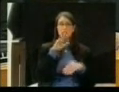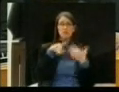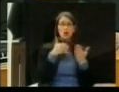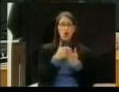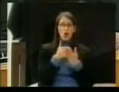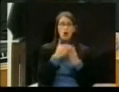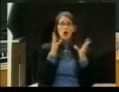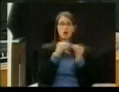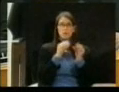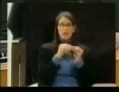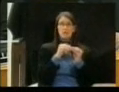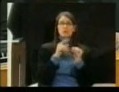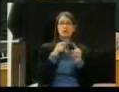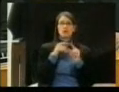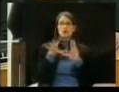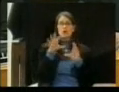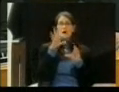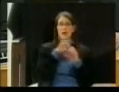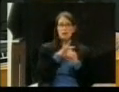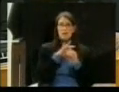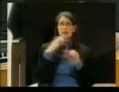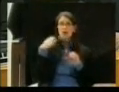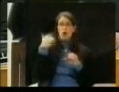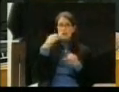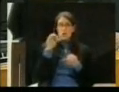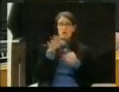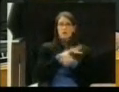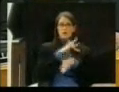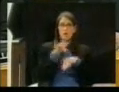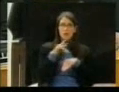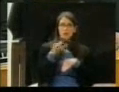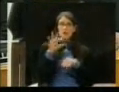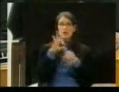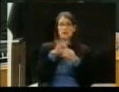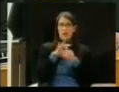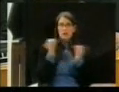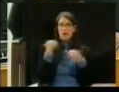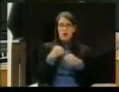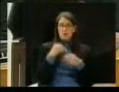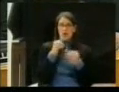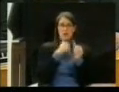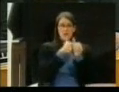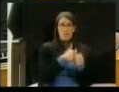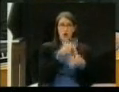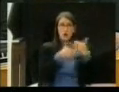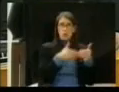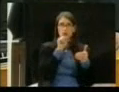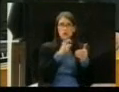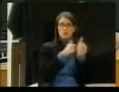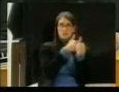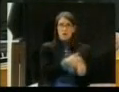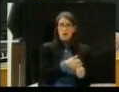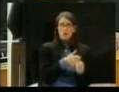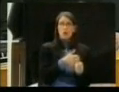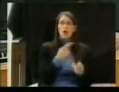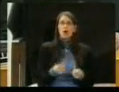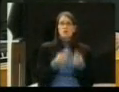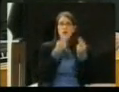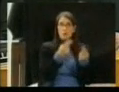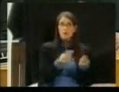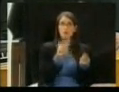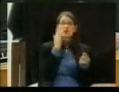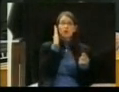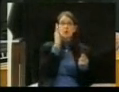offices, the following procedure shall be followed. Nominations may be made by members of the commission only.